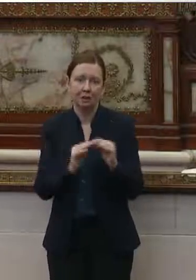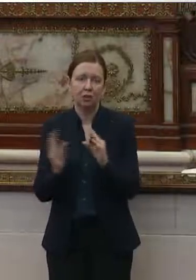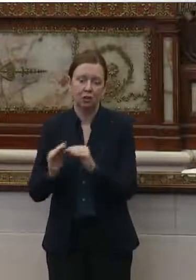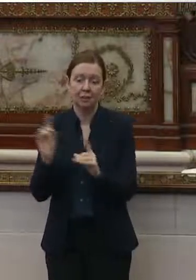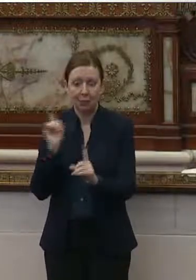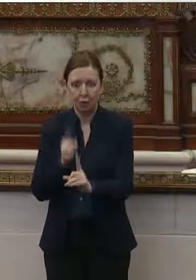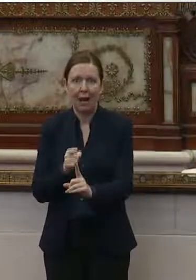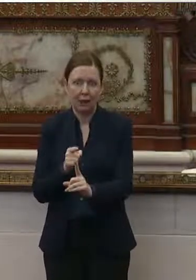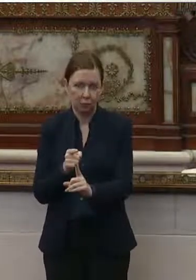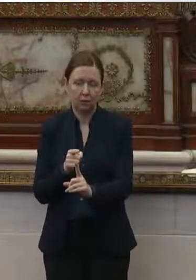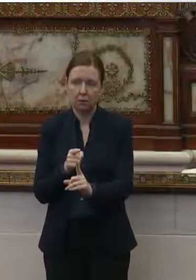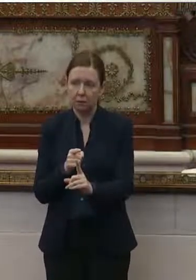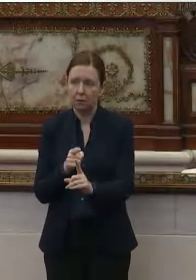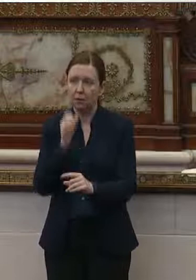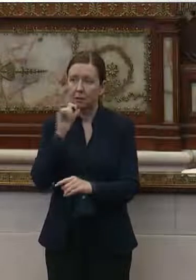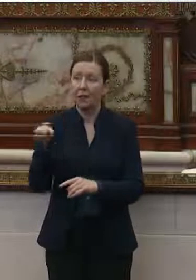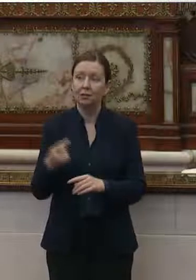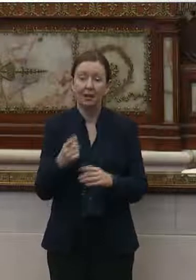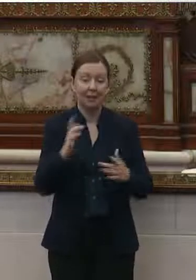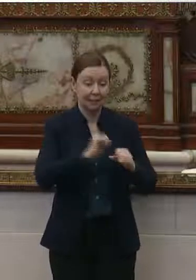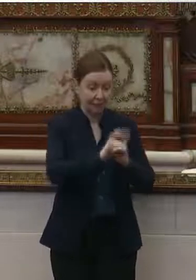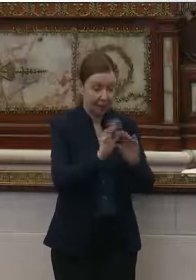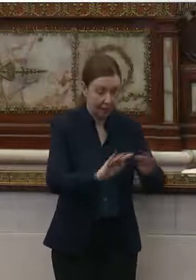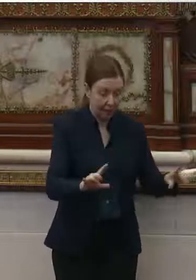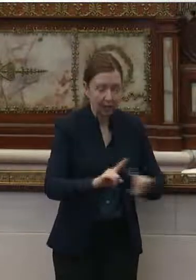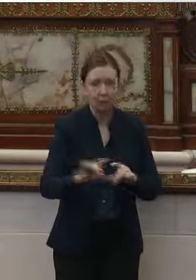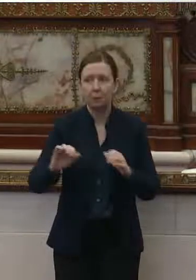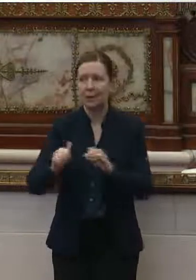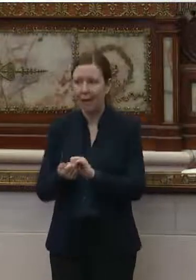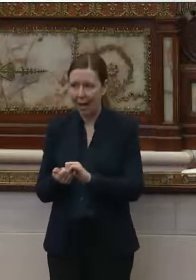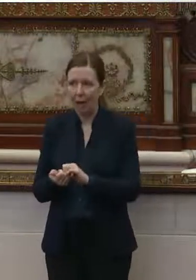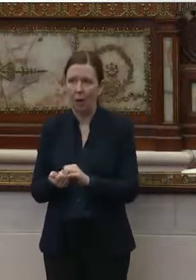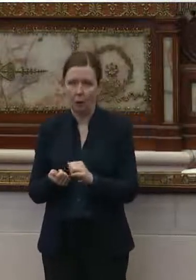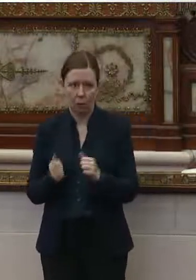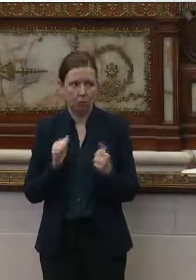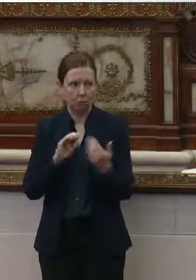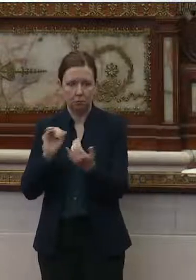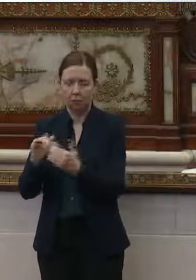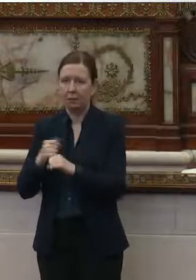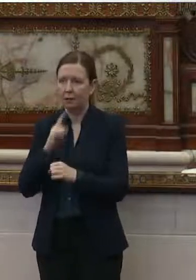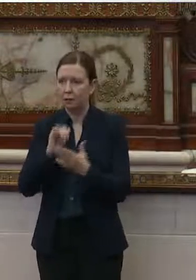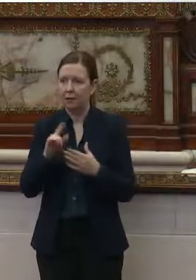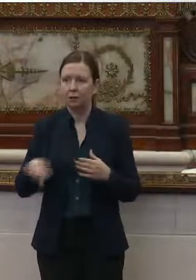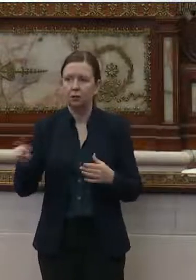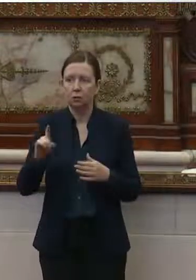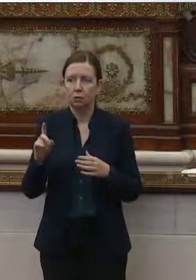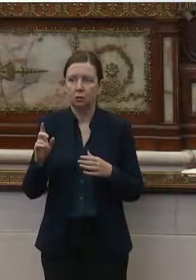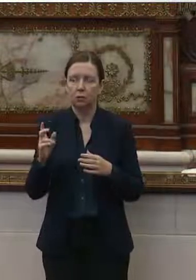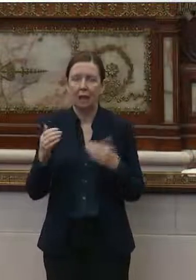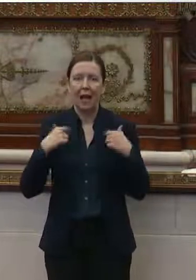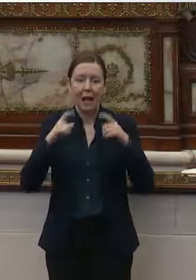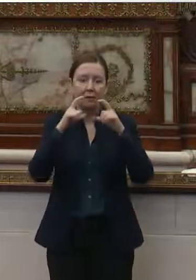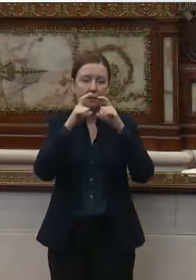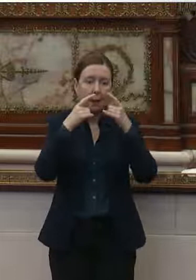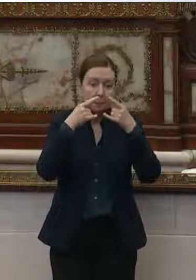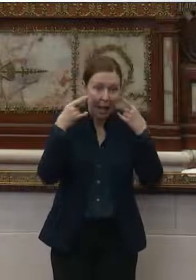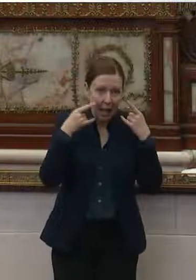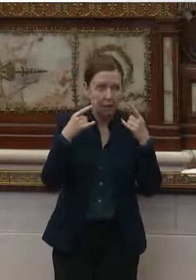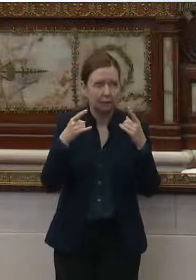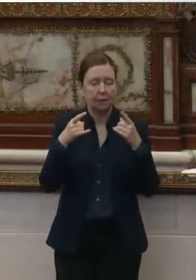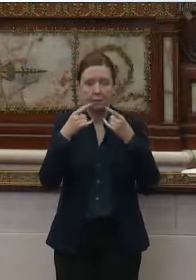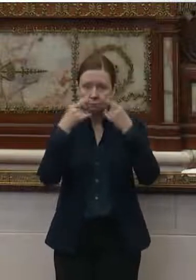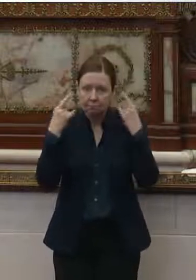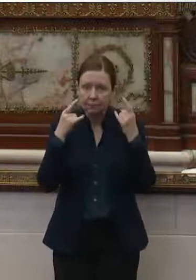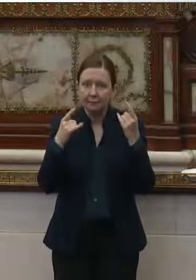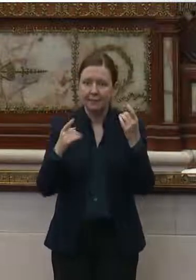around, not just the virus, but how to wear a mask and making sure you wear it the entire time and, you know, just a